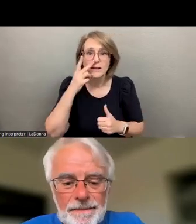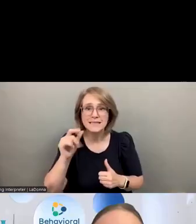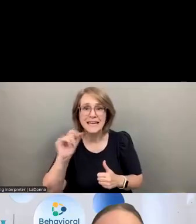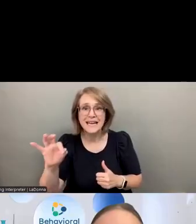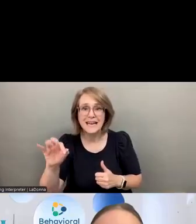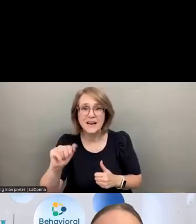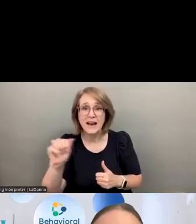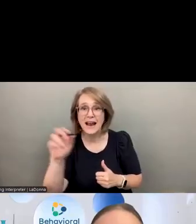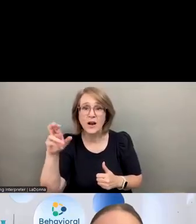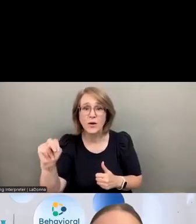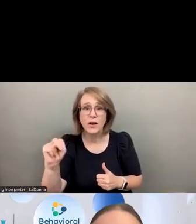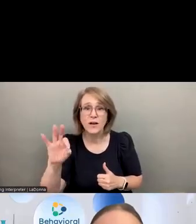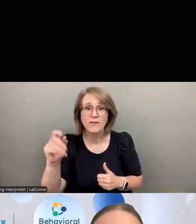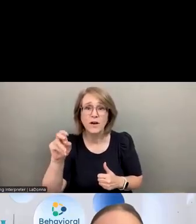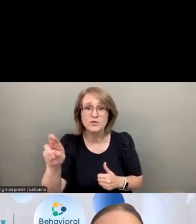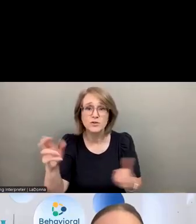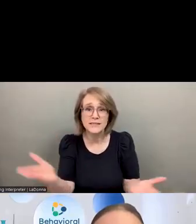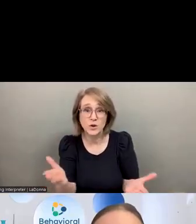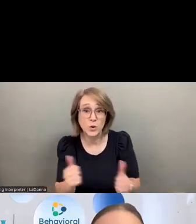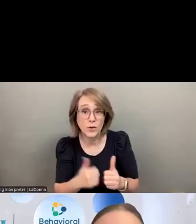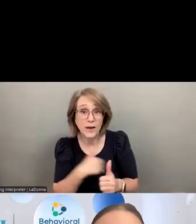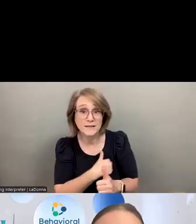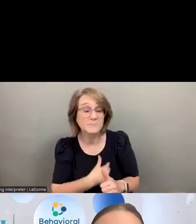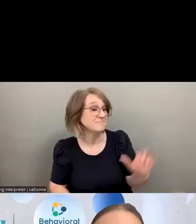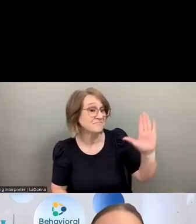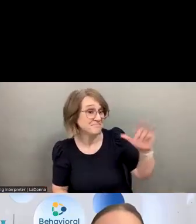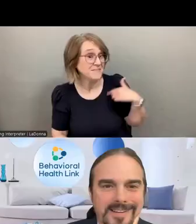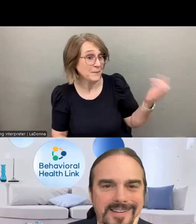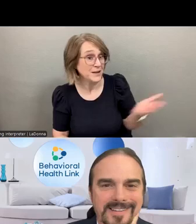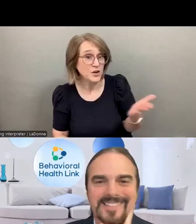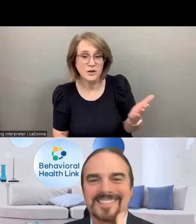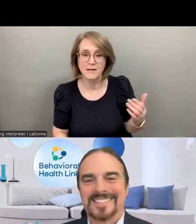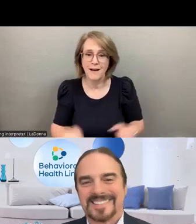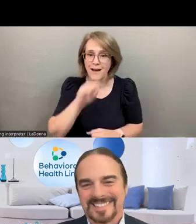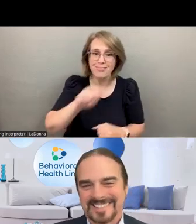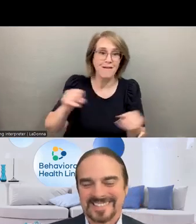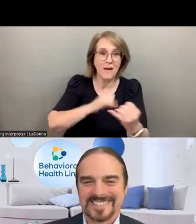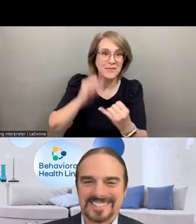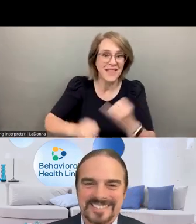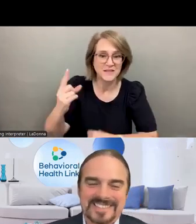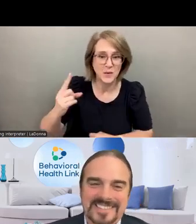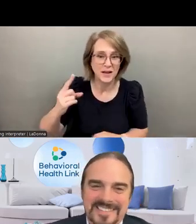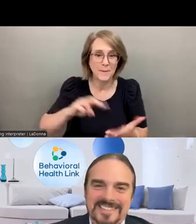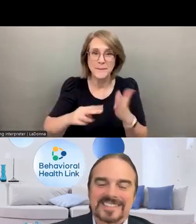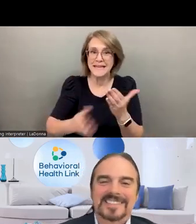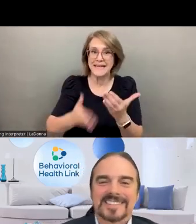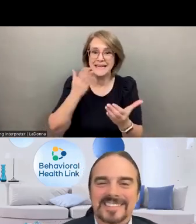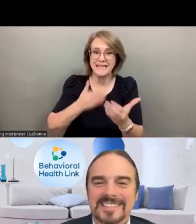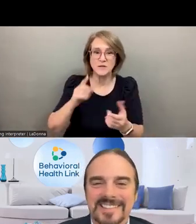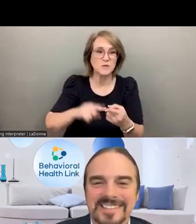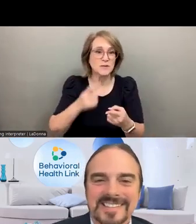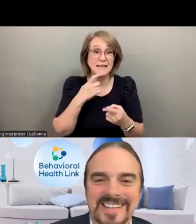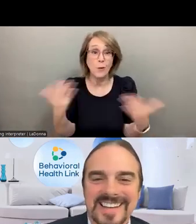us. Arrow, are you here? Yes. And I love being the last one to speak because that makes it easy for me to say, I